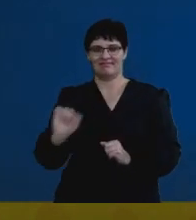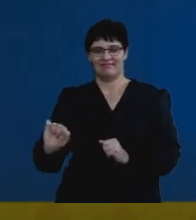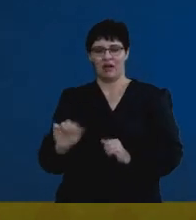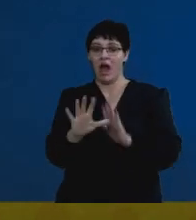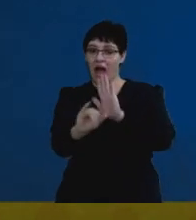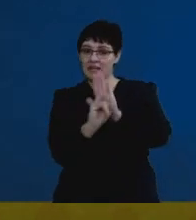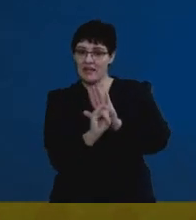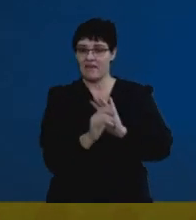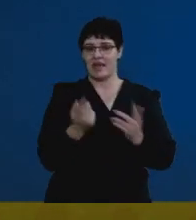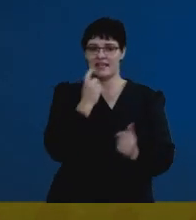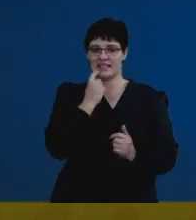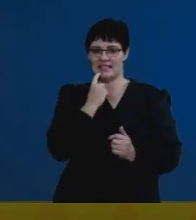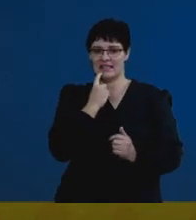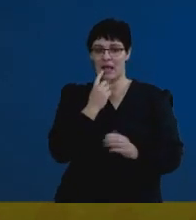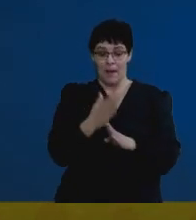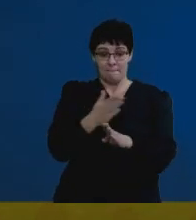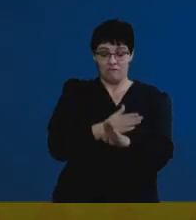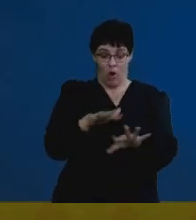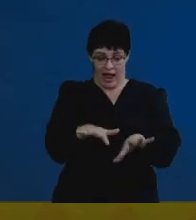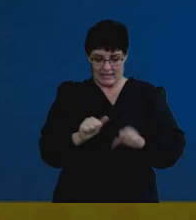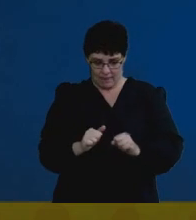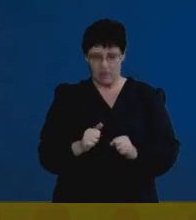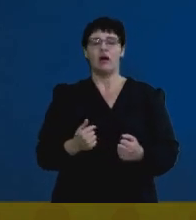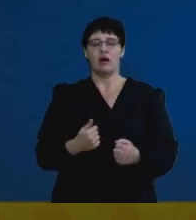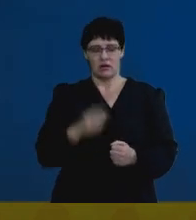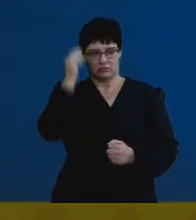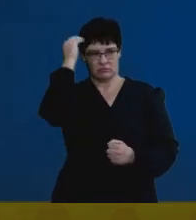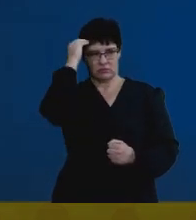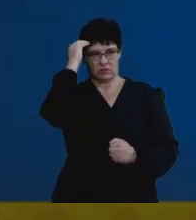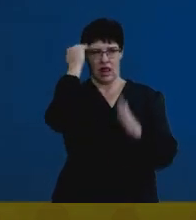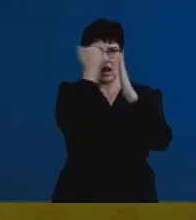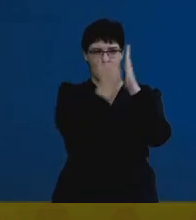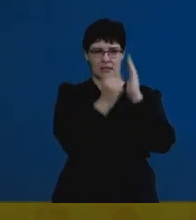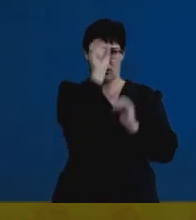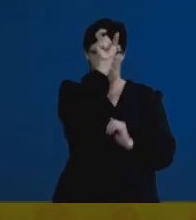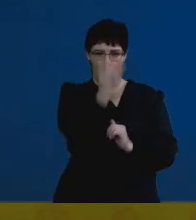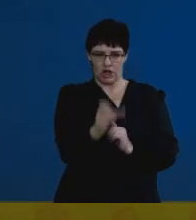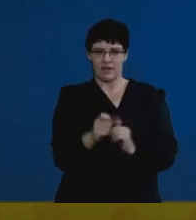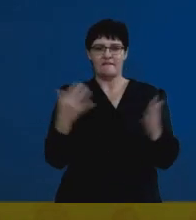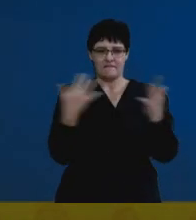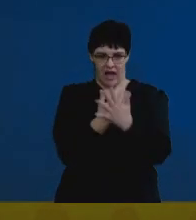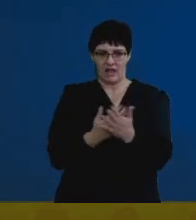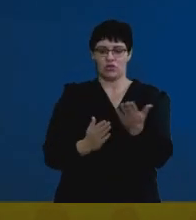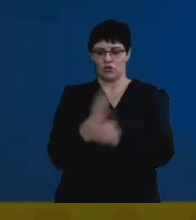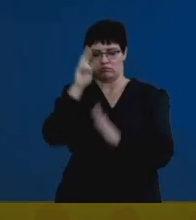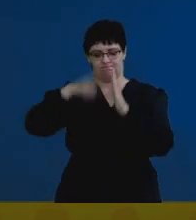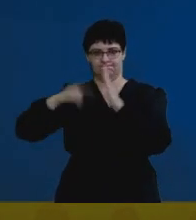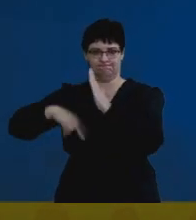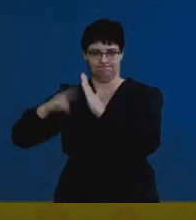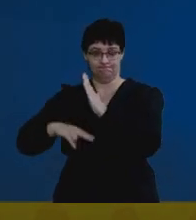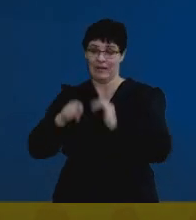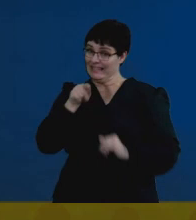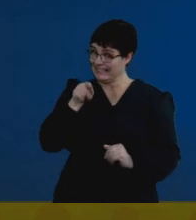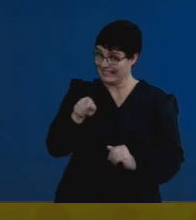Put yourself in that space the night before the exam. You've got all these lists of terms that you quickly can go through. And that's going to be